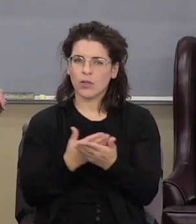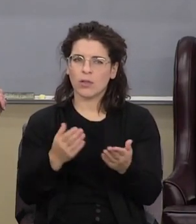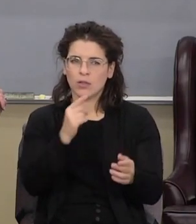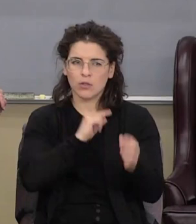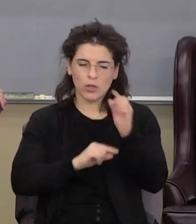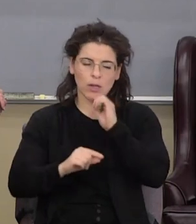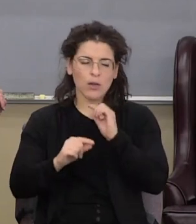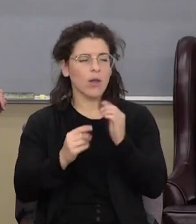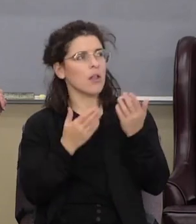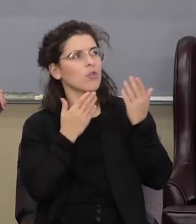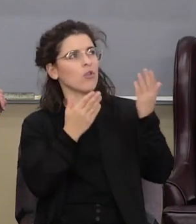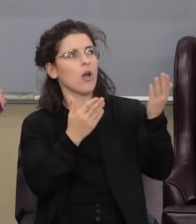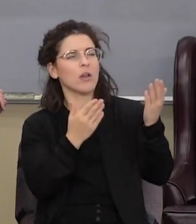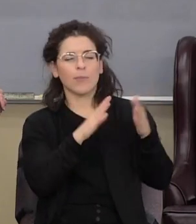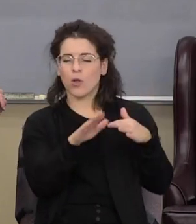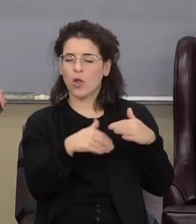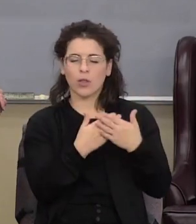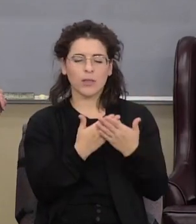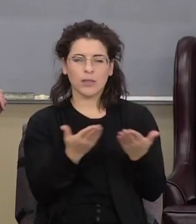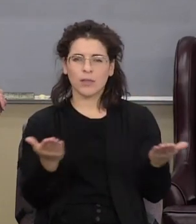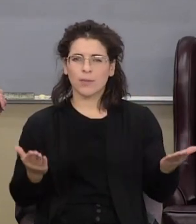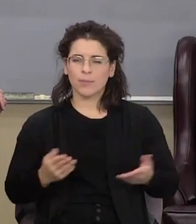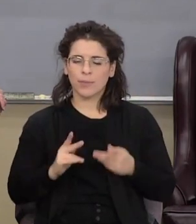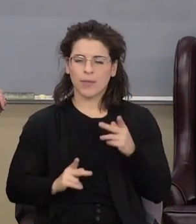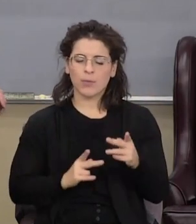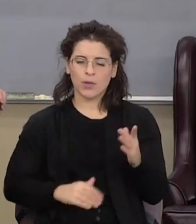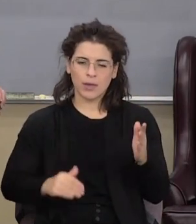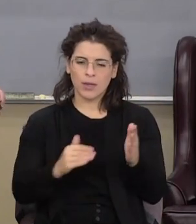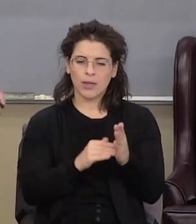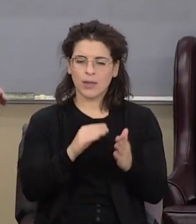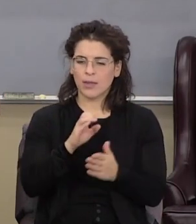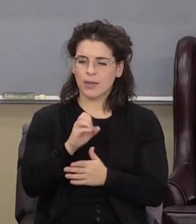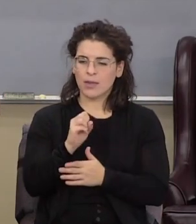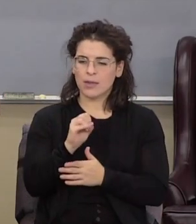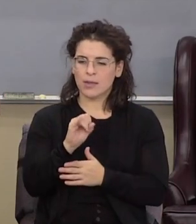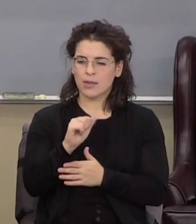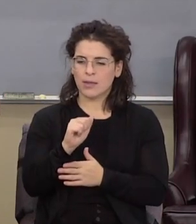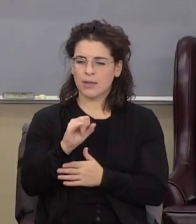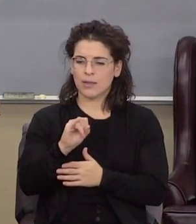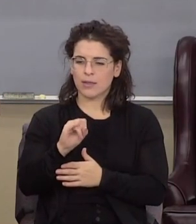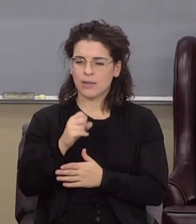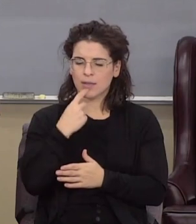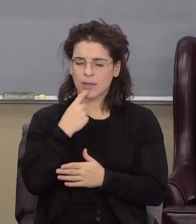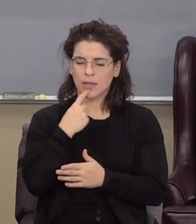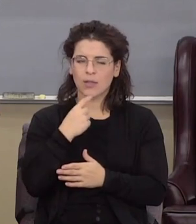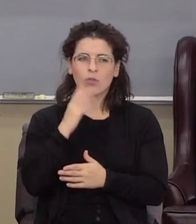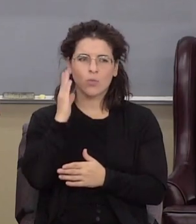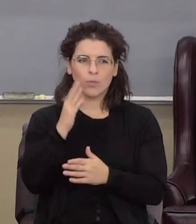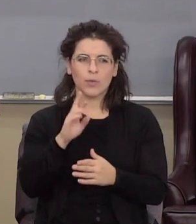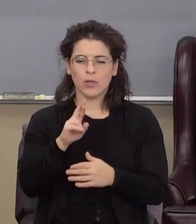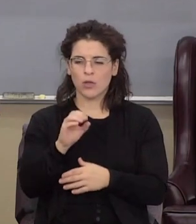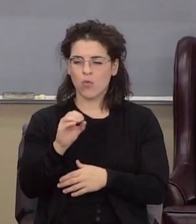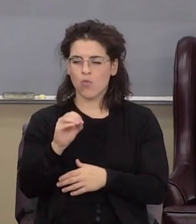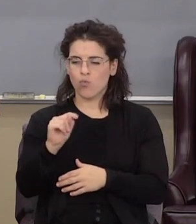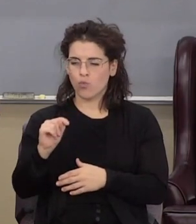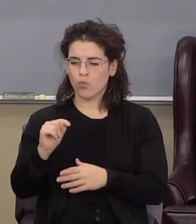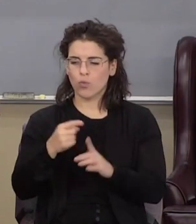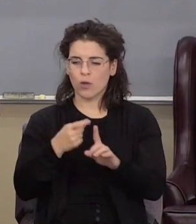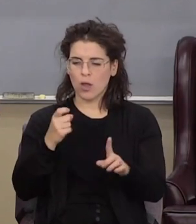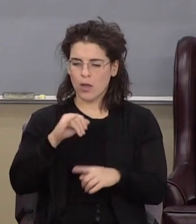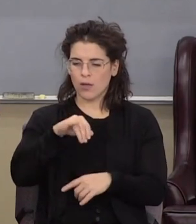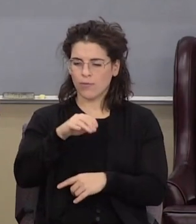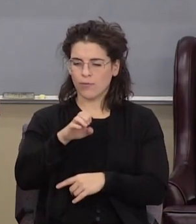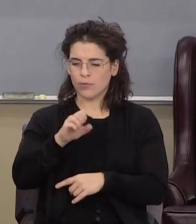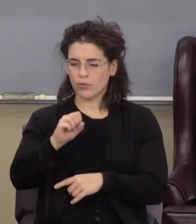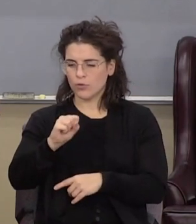and laud him, all ye people. And again, Isaiah said, there shall be a root of Jesse, and he